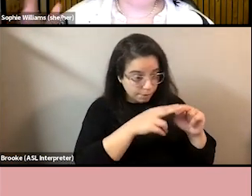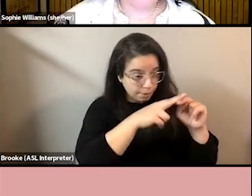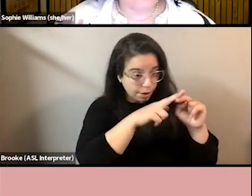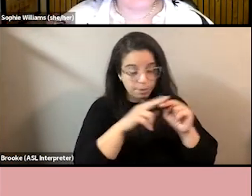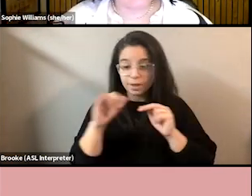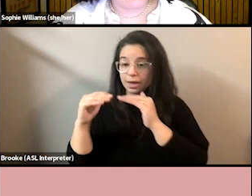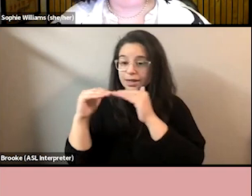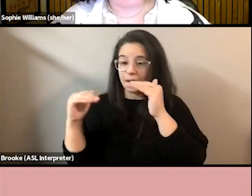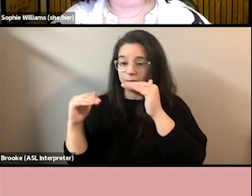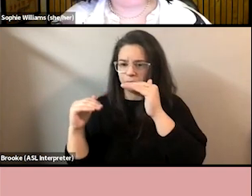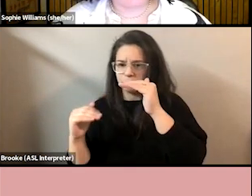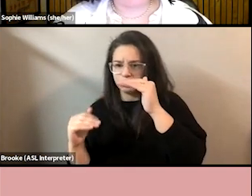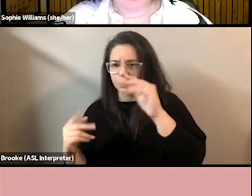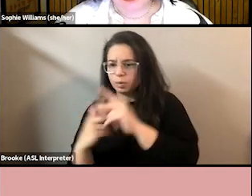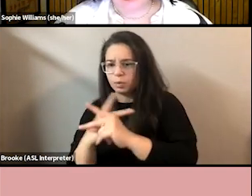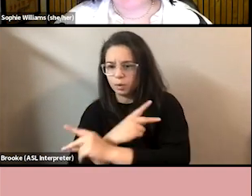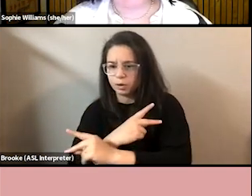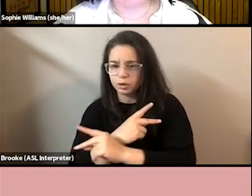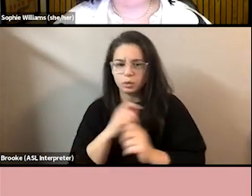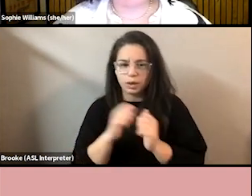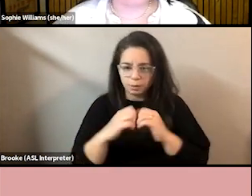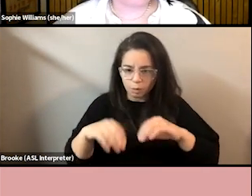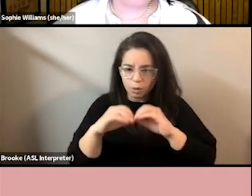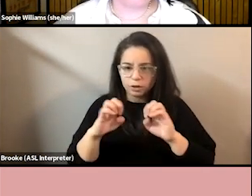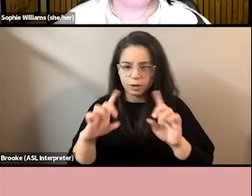the more educated a black woman becomes.